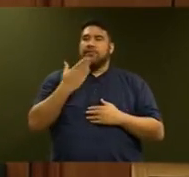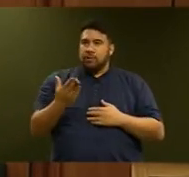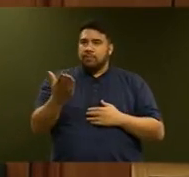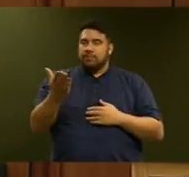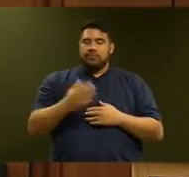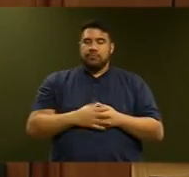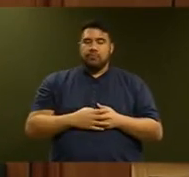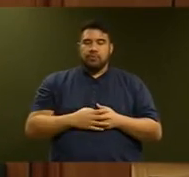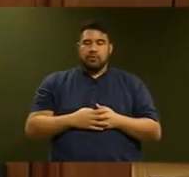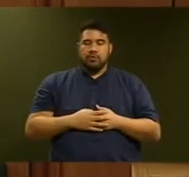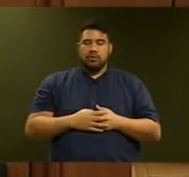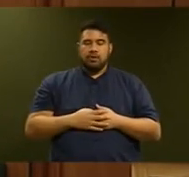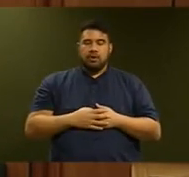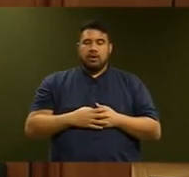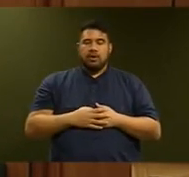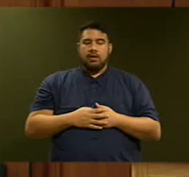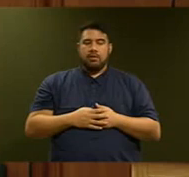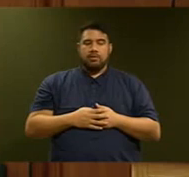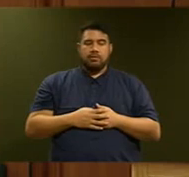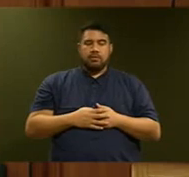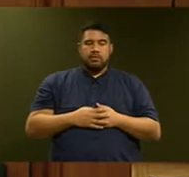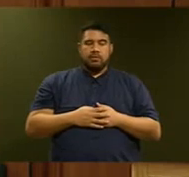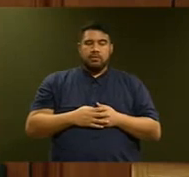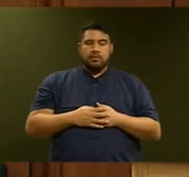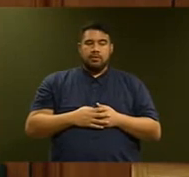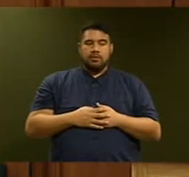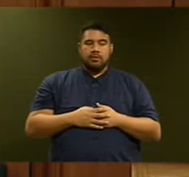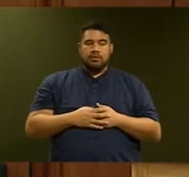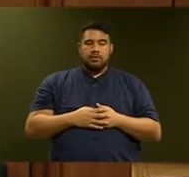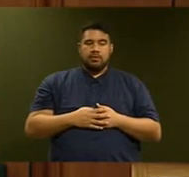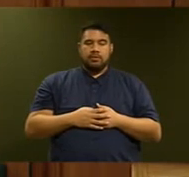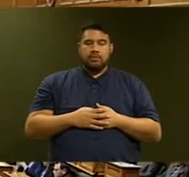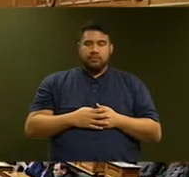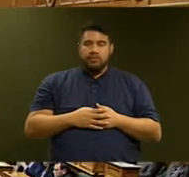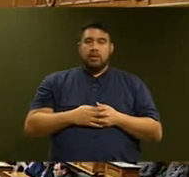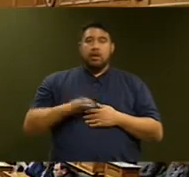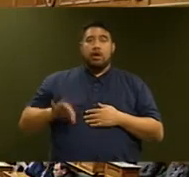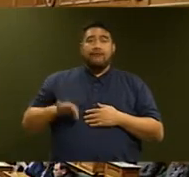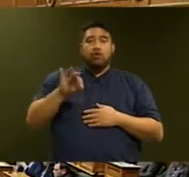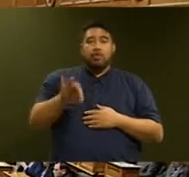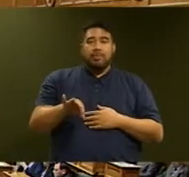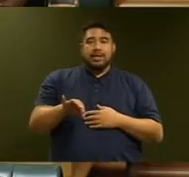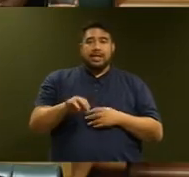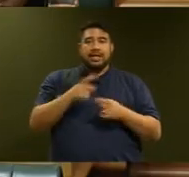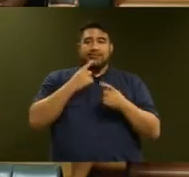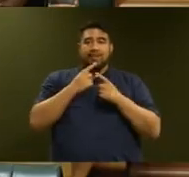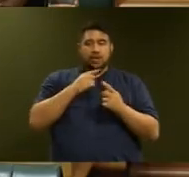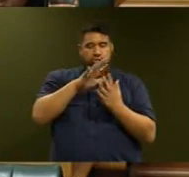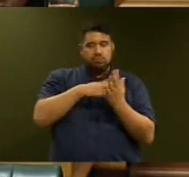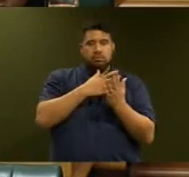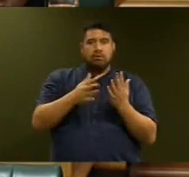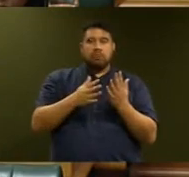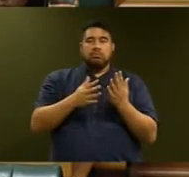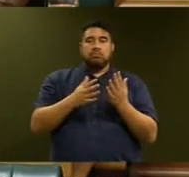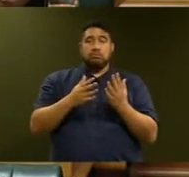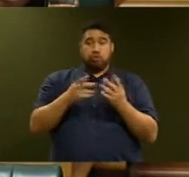affordability measure released today affect KiwiBuild, impact KiwiBuild? The housing affordability measure